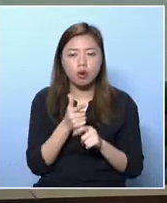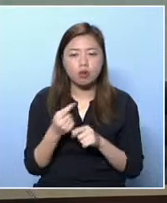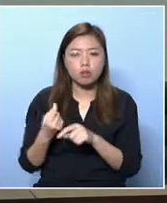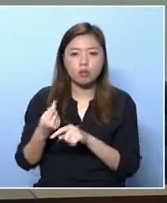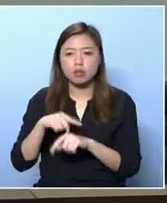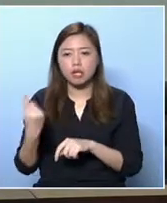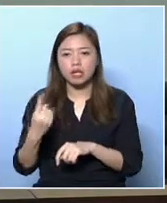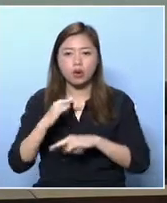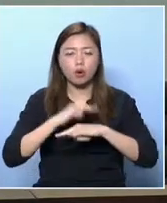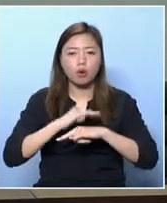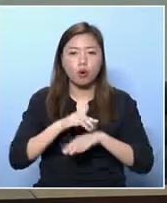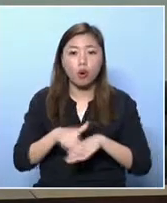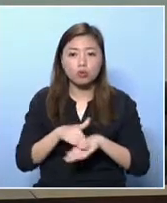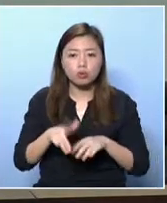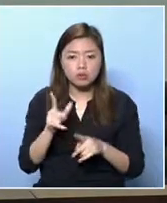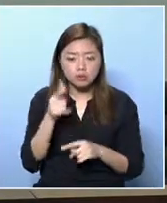,000.